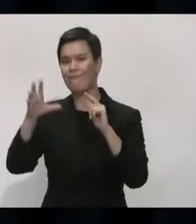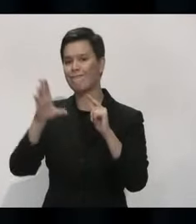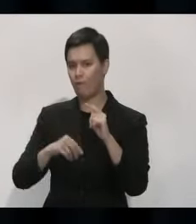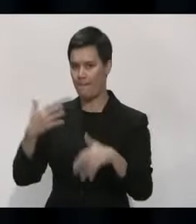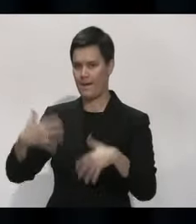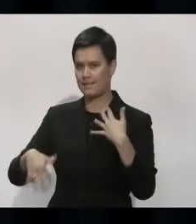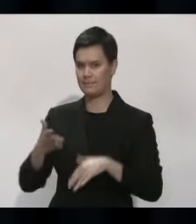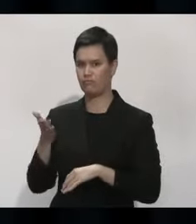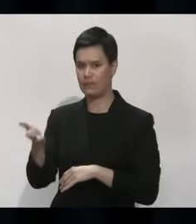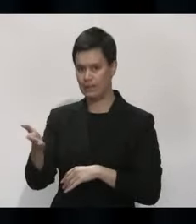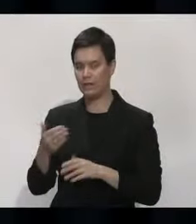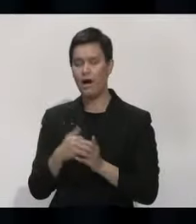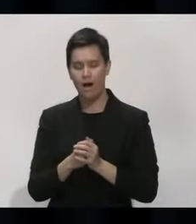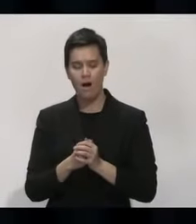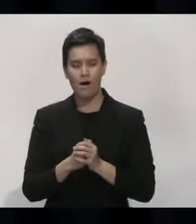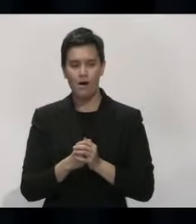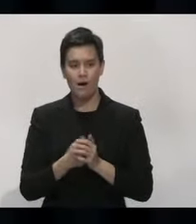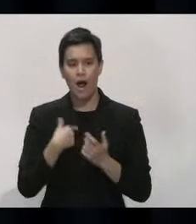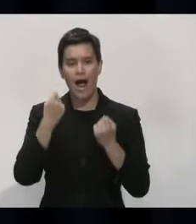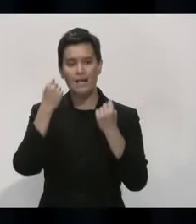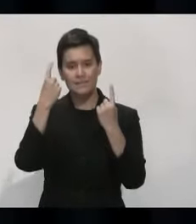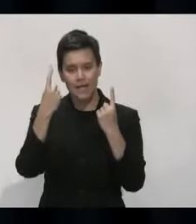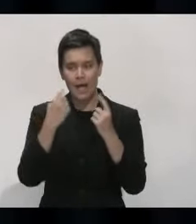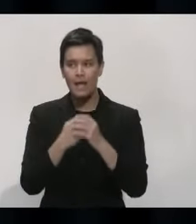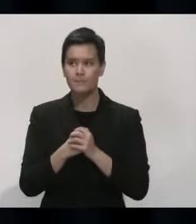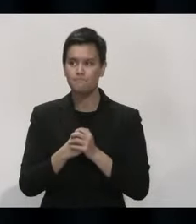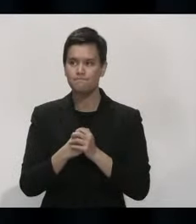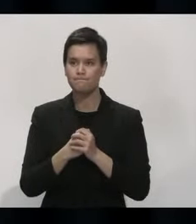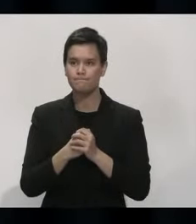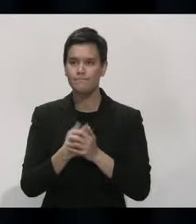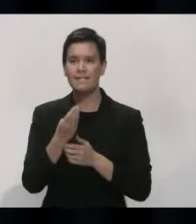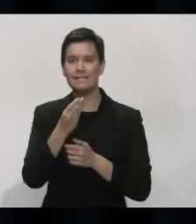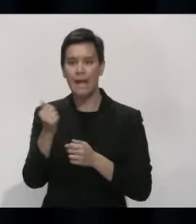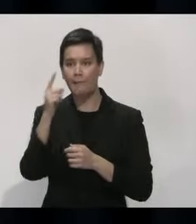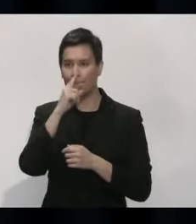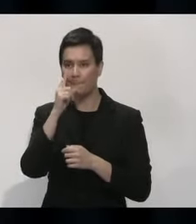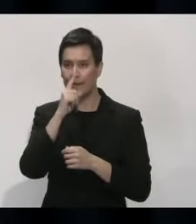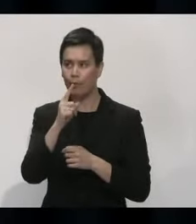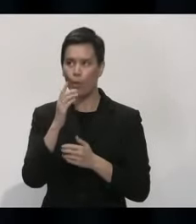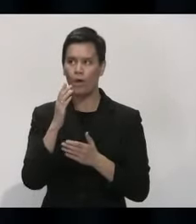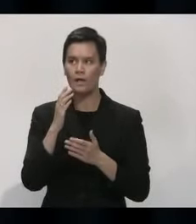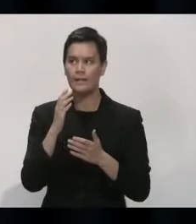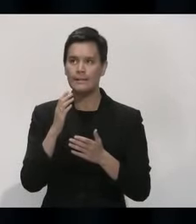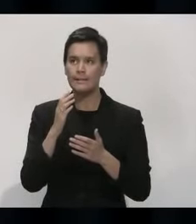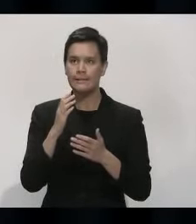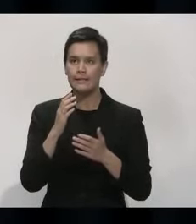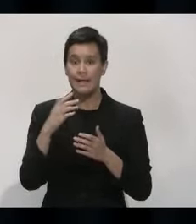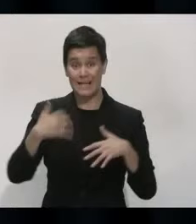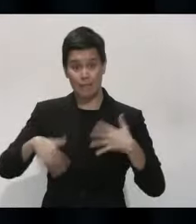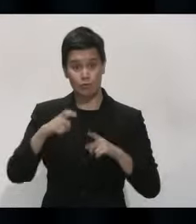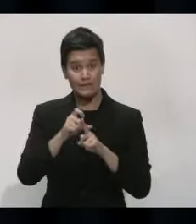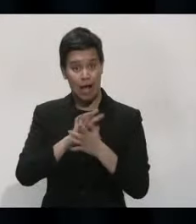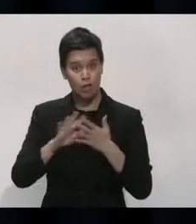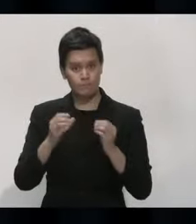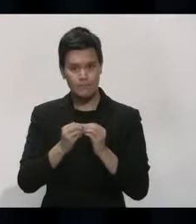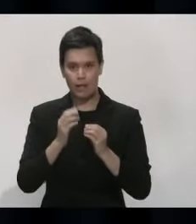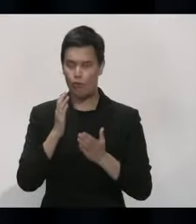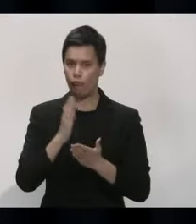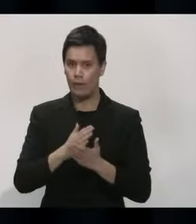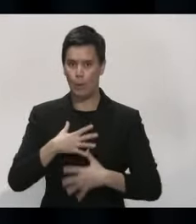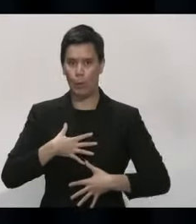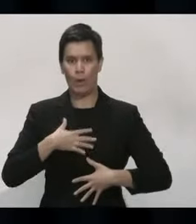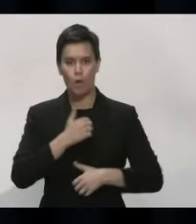aware that, you know, the reason for some of those is hotly contested by some involved in the Canterbury DHB. I've been